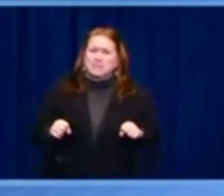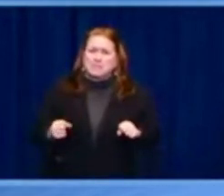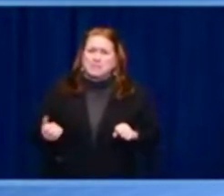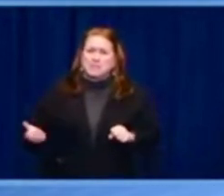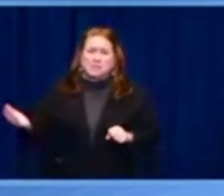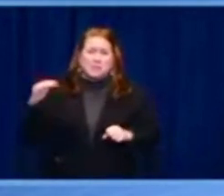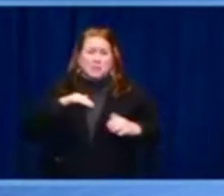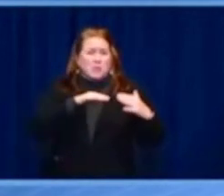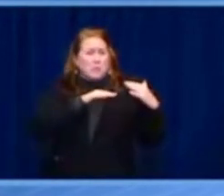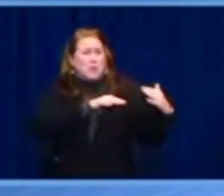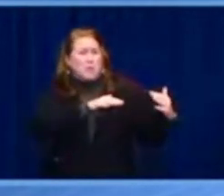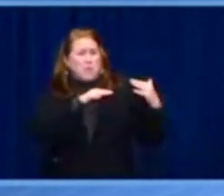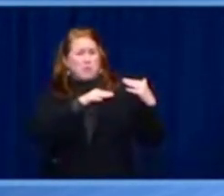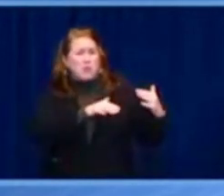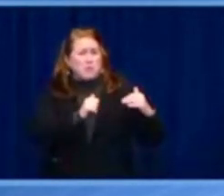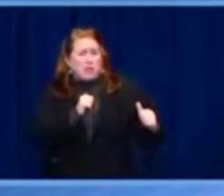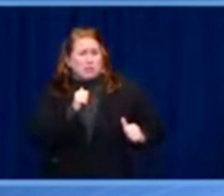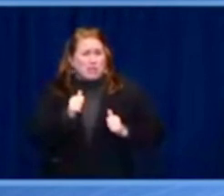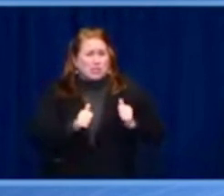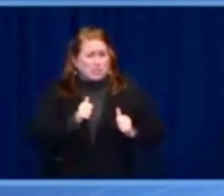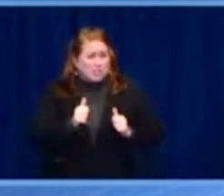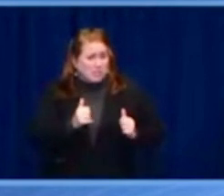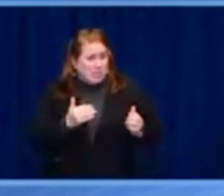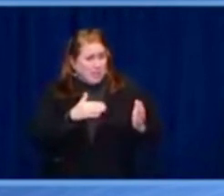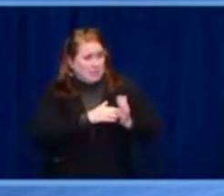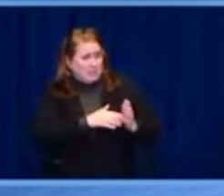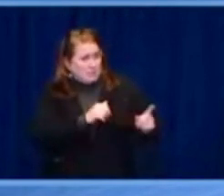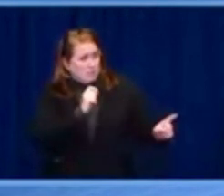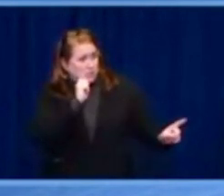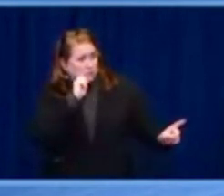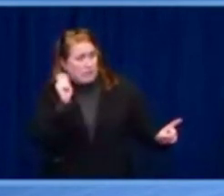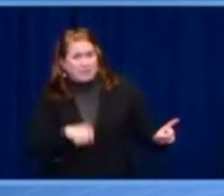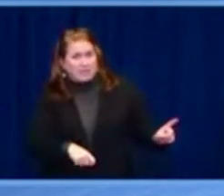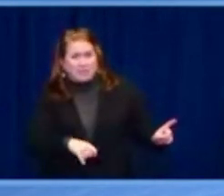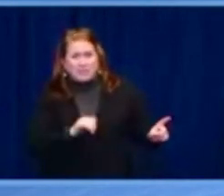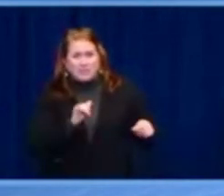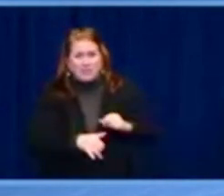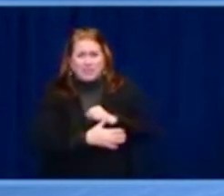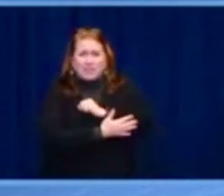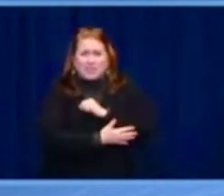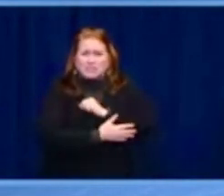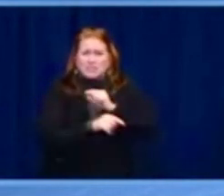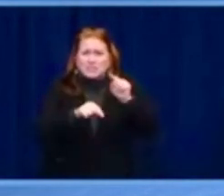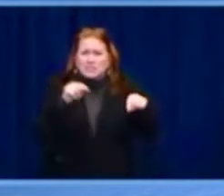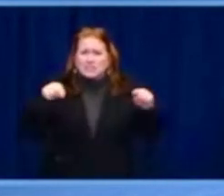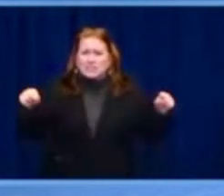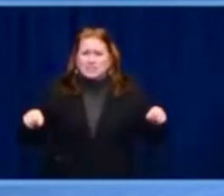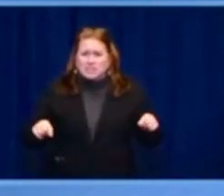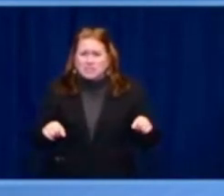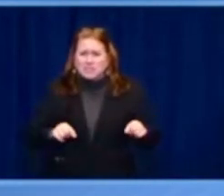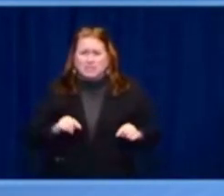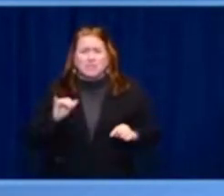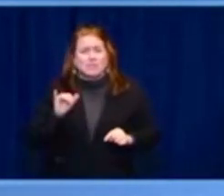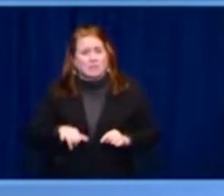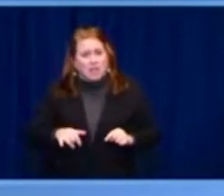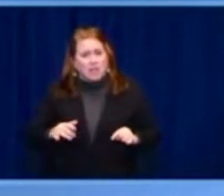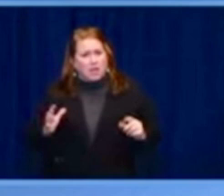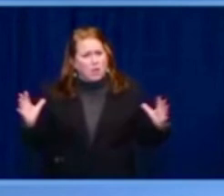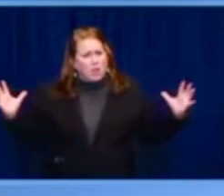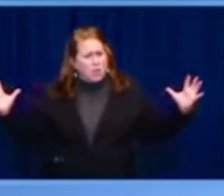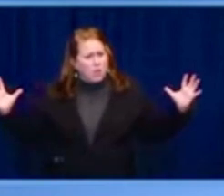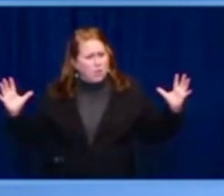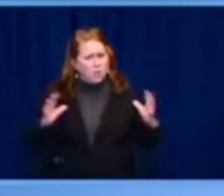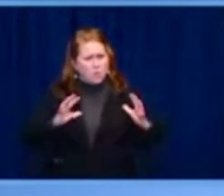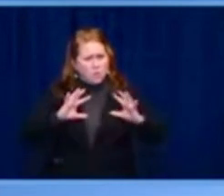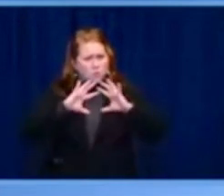technology that advances democracy, defend elections. Now, working in close cooperation with the United States Congress,